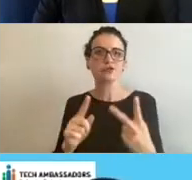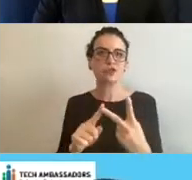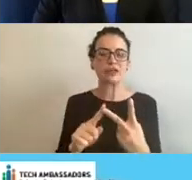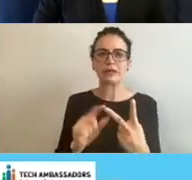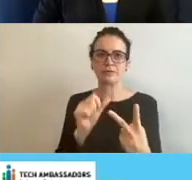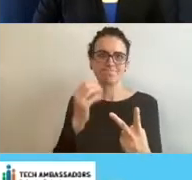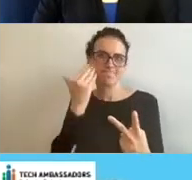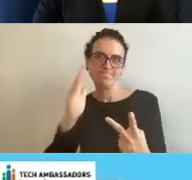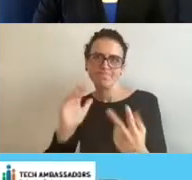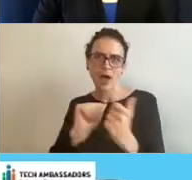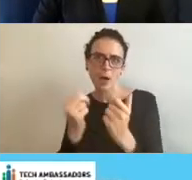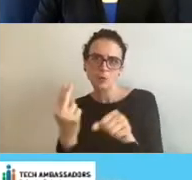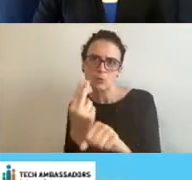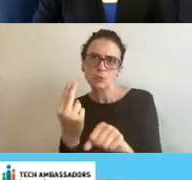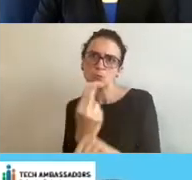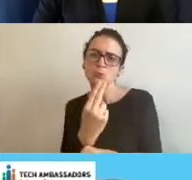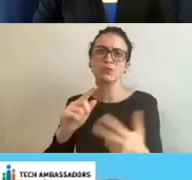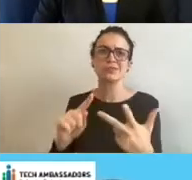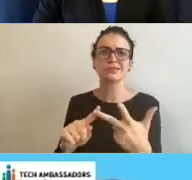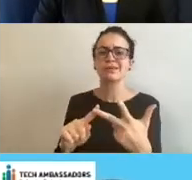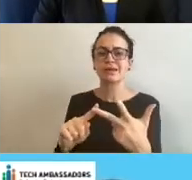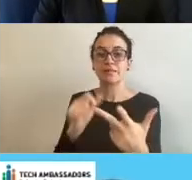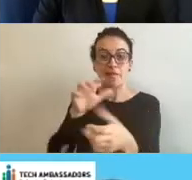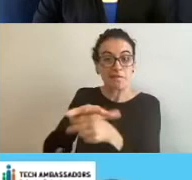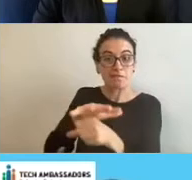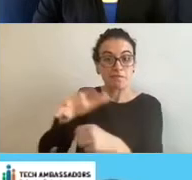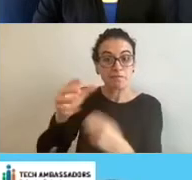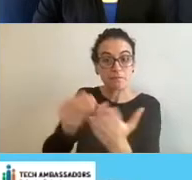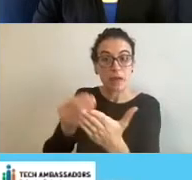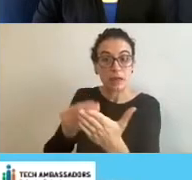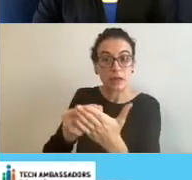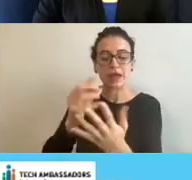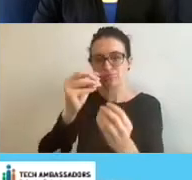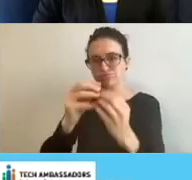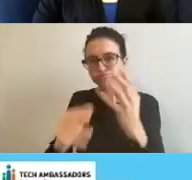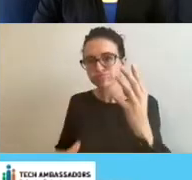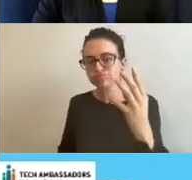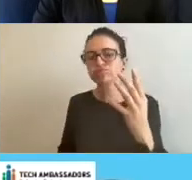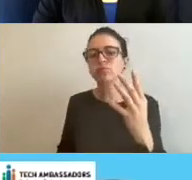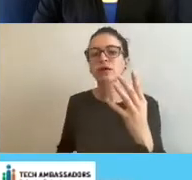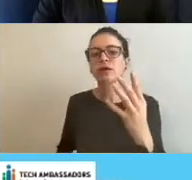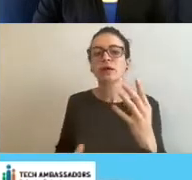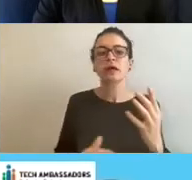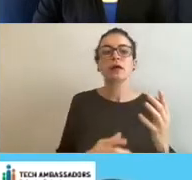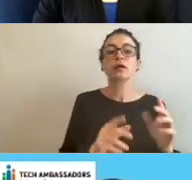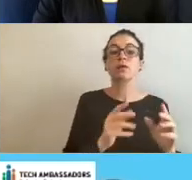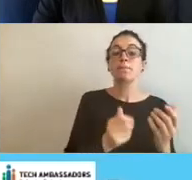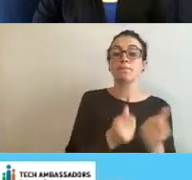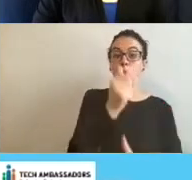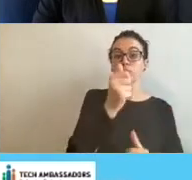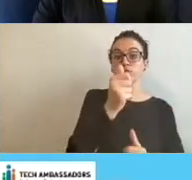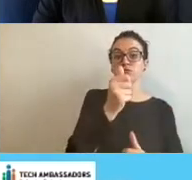half of the people felt that the biggest reason that people may not use technology in their lives is a lack of